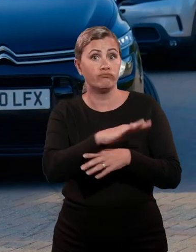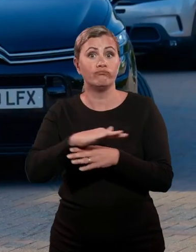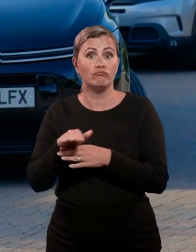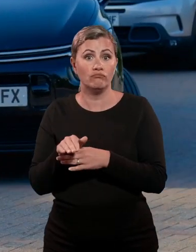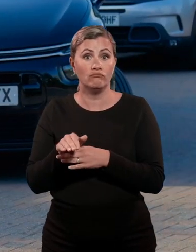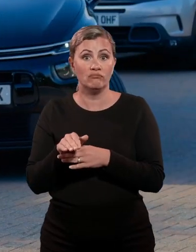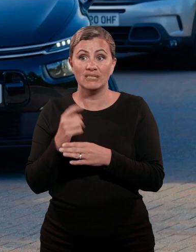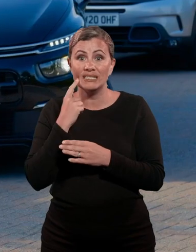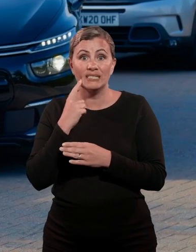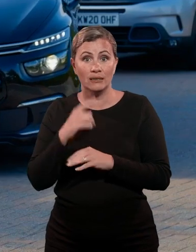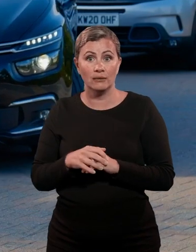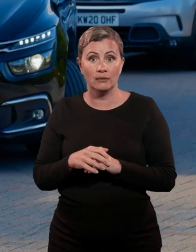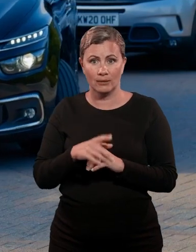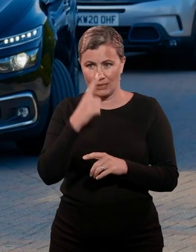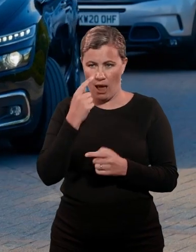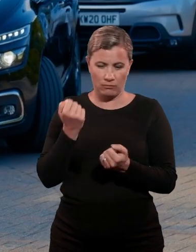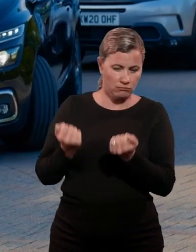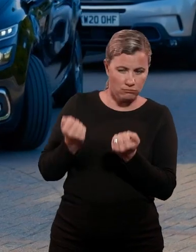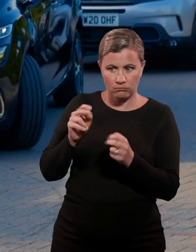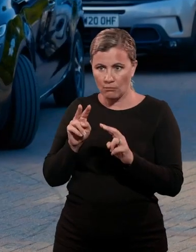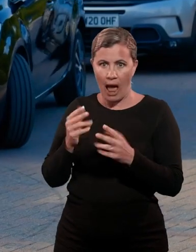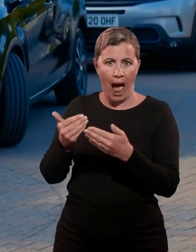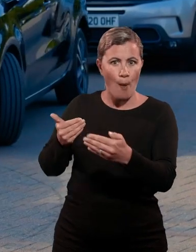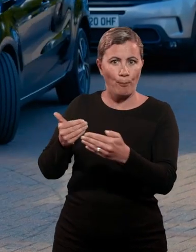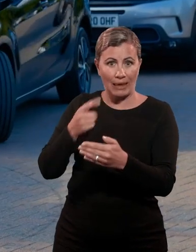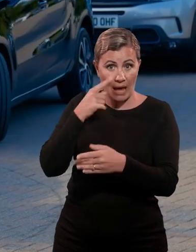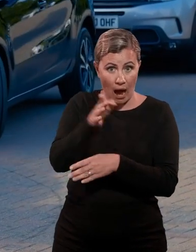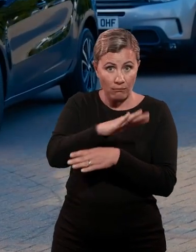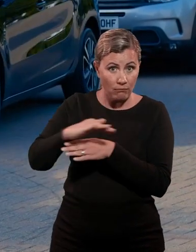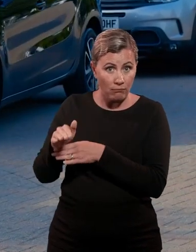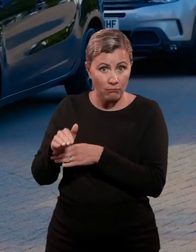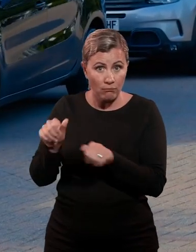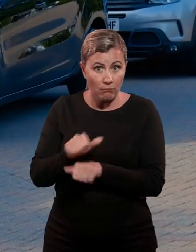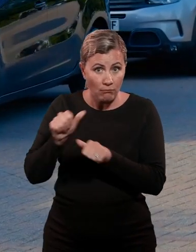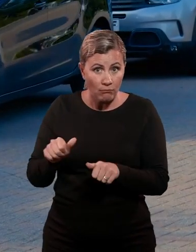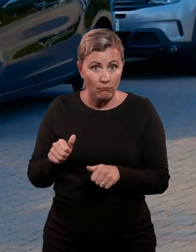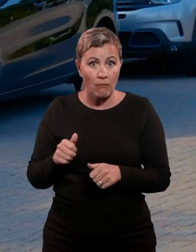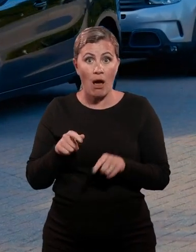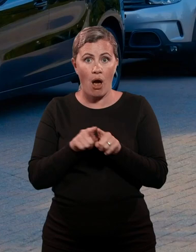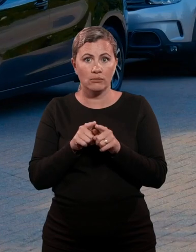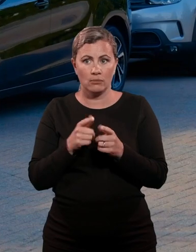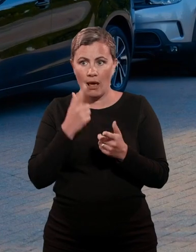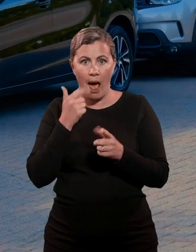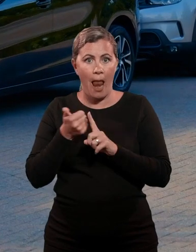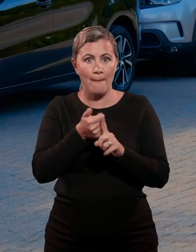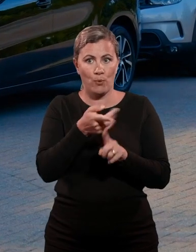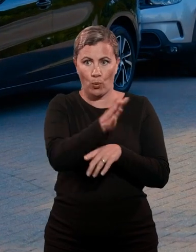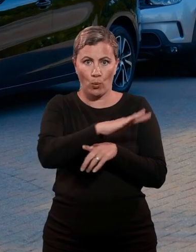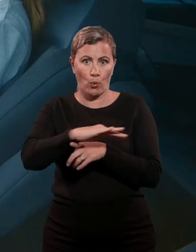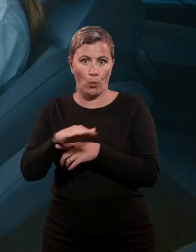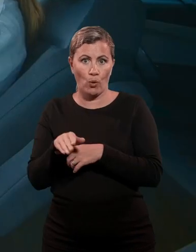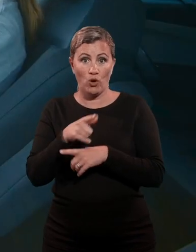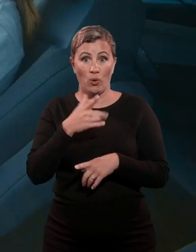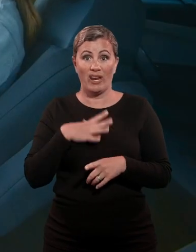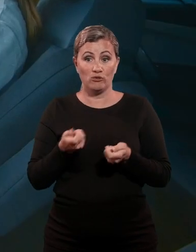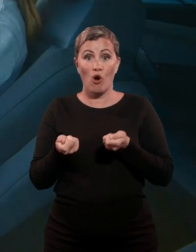parking space, it judges whether the space is actually large enough for you to fit into. The system will then manoeuvre you into the space, with